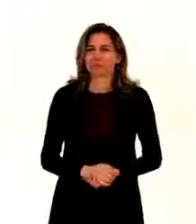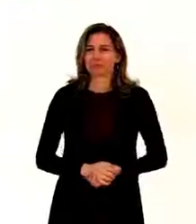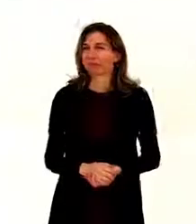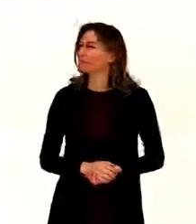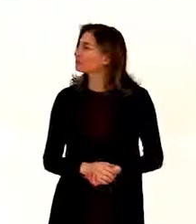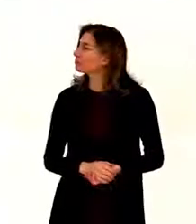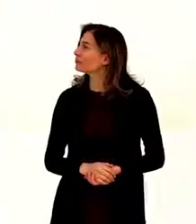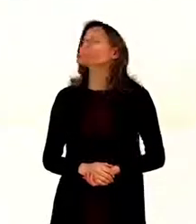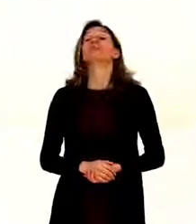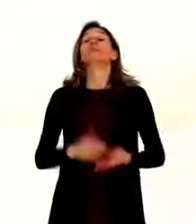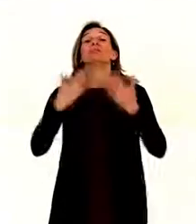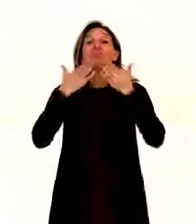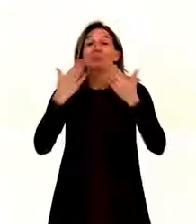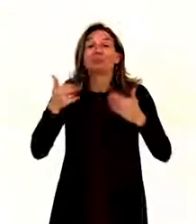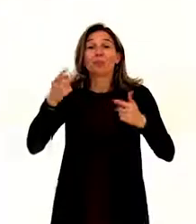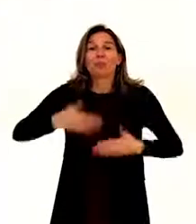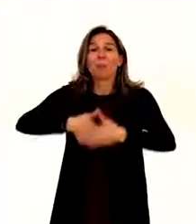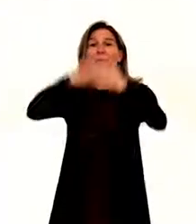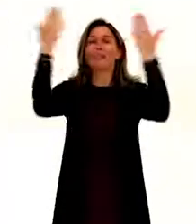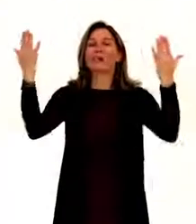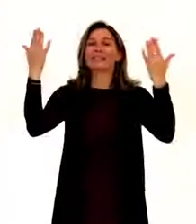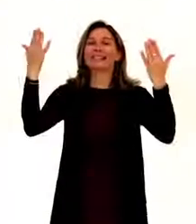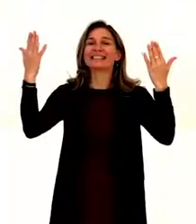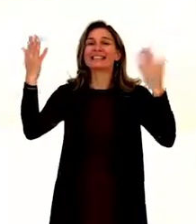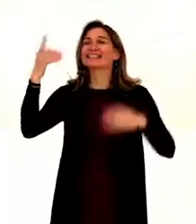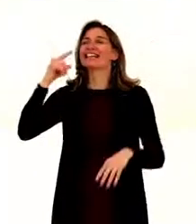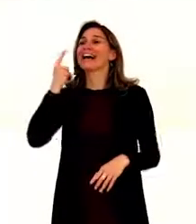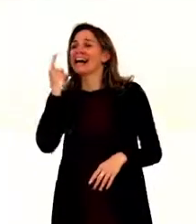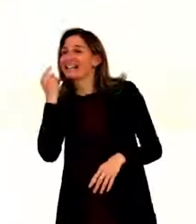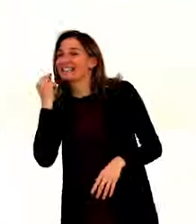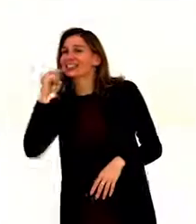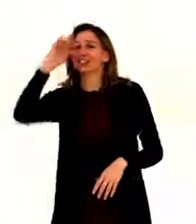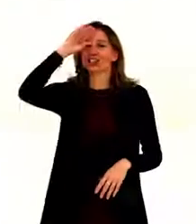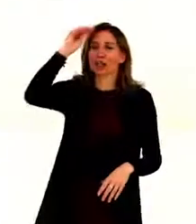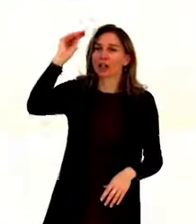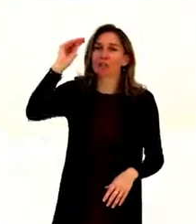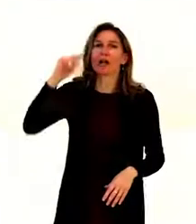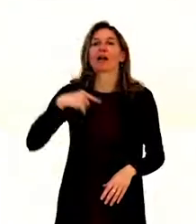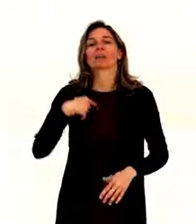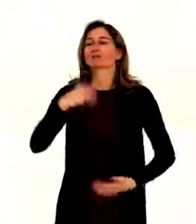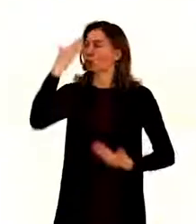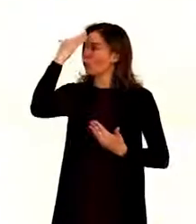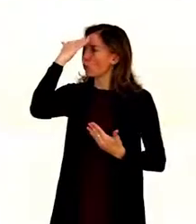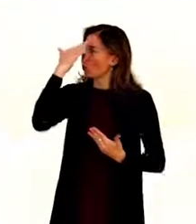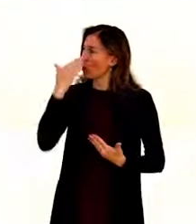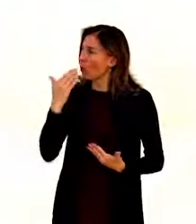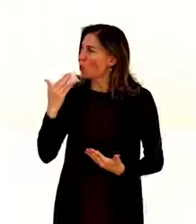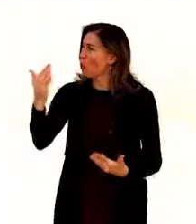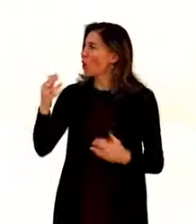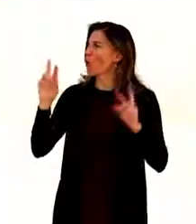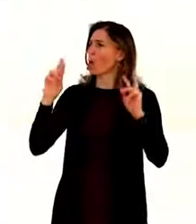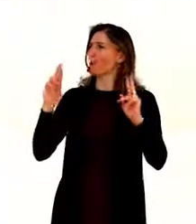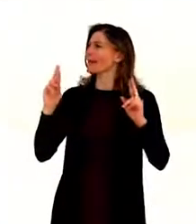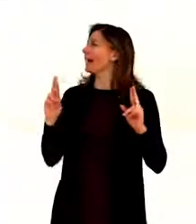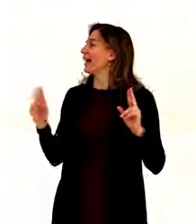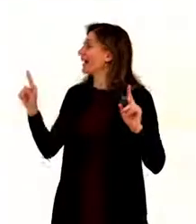Good morning ladies and gentlemen. It is a great honor and a privilege to be with you. I hope that I'm coming through loud and